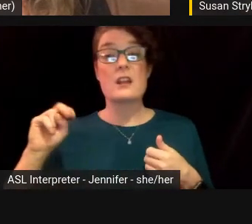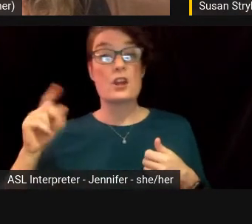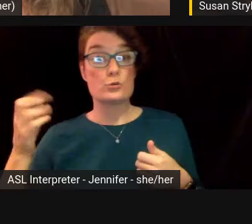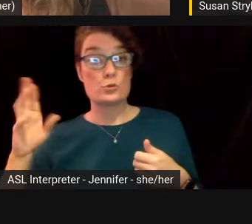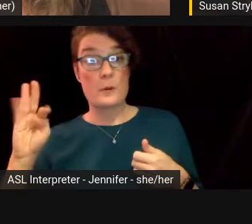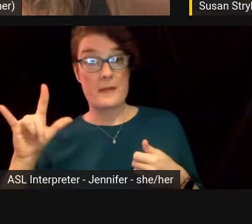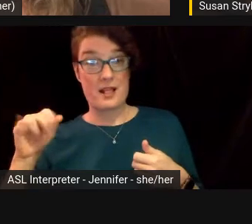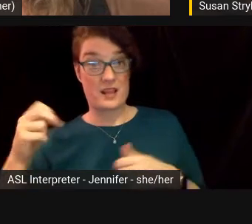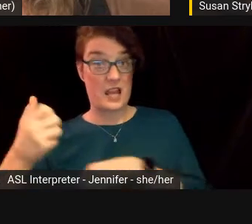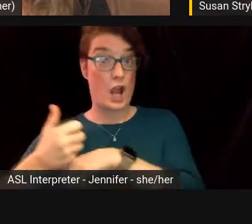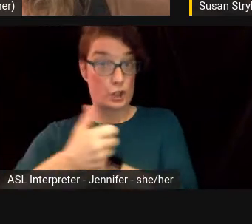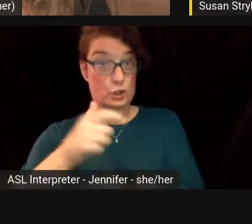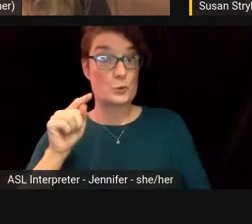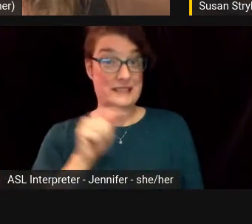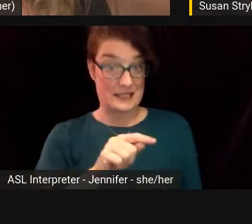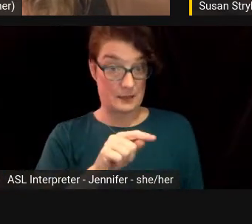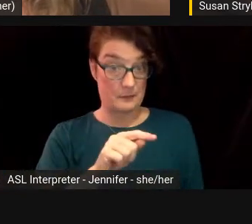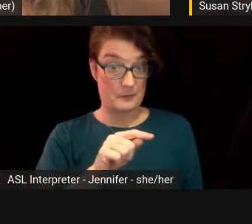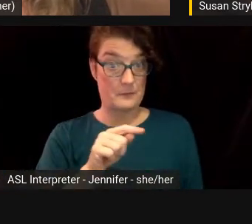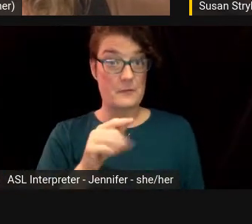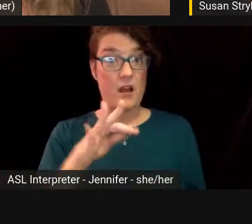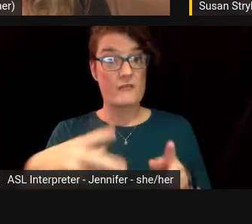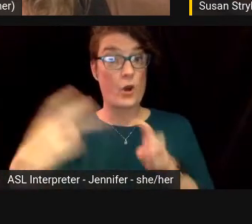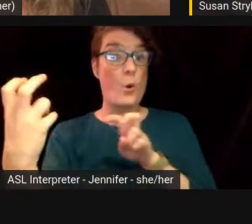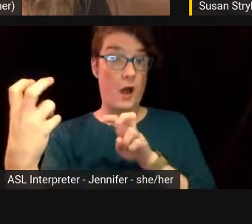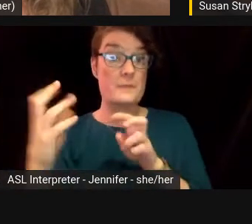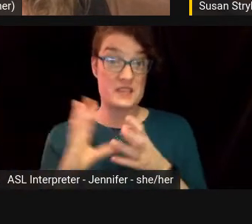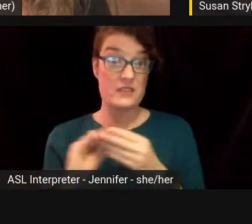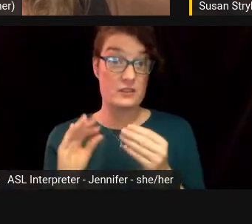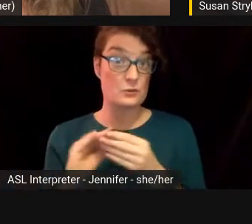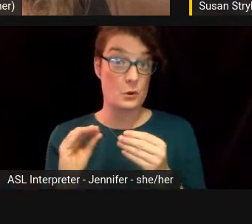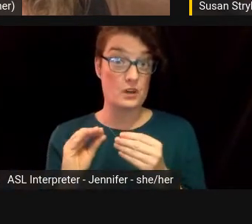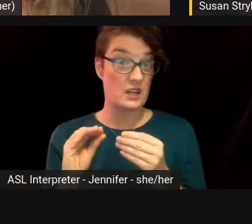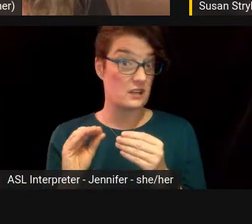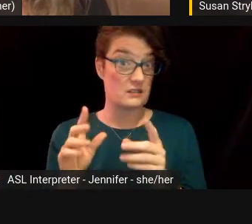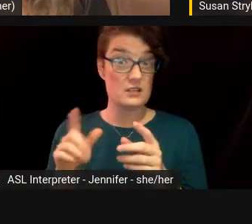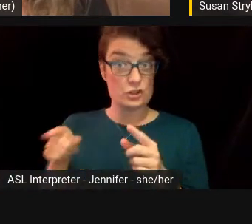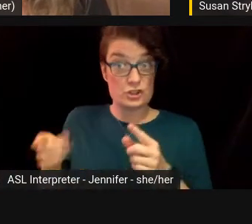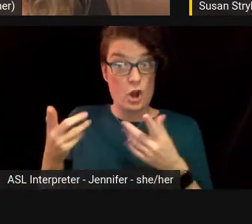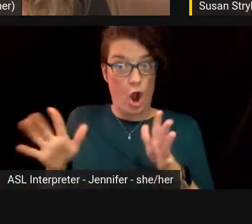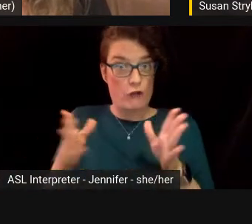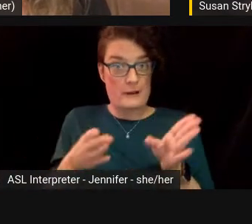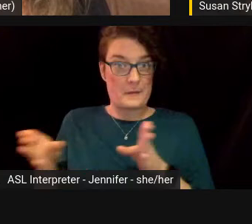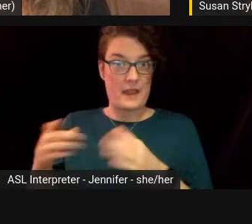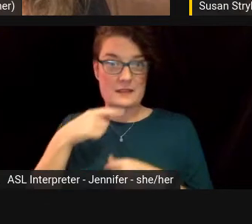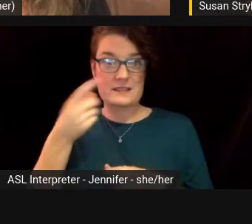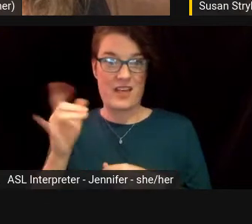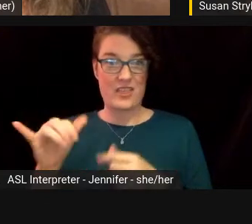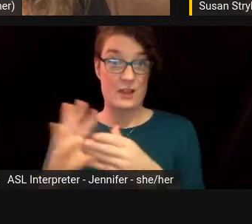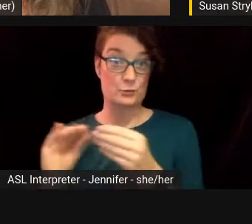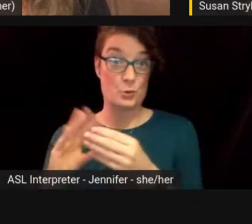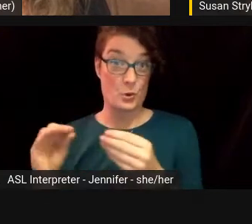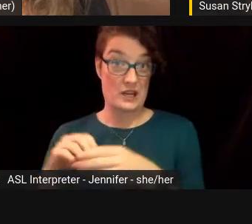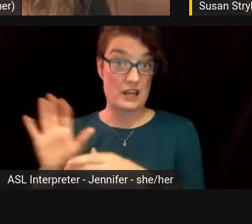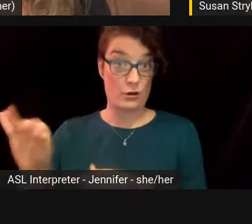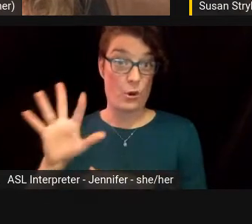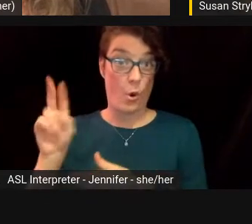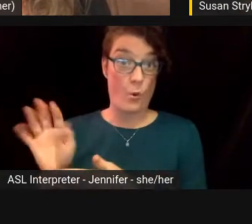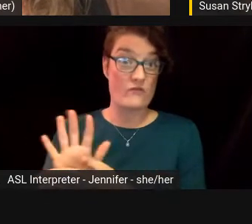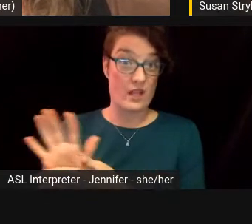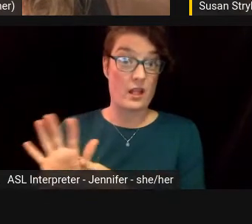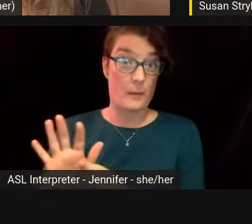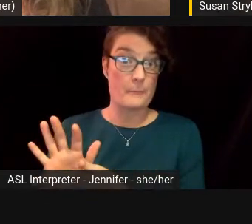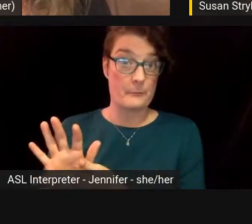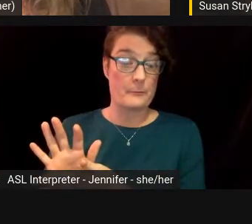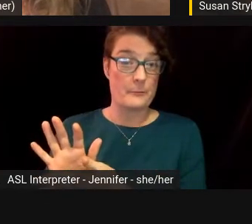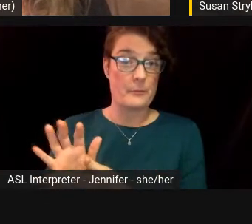of co-opting the story that she was telling about Marsha Johnson in her own film, or